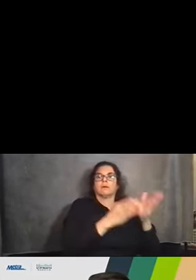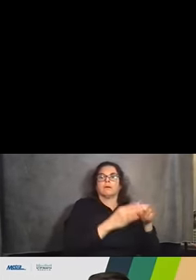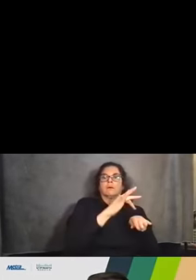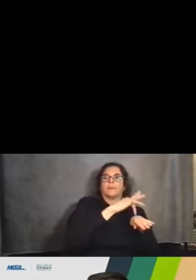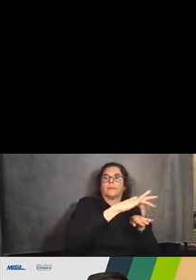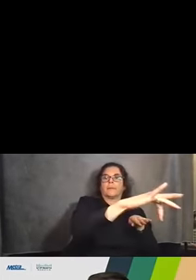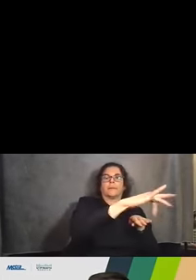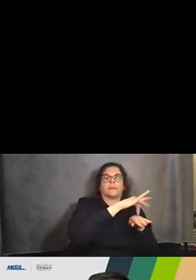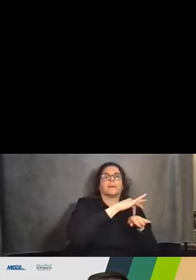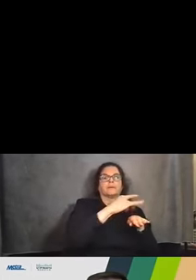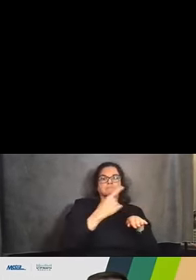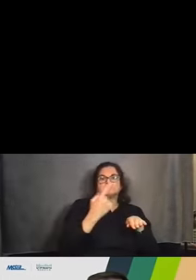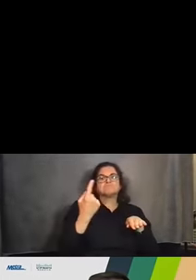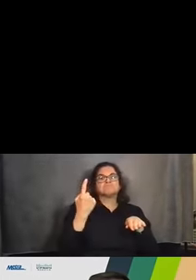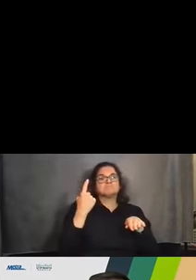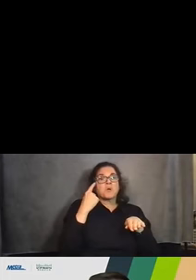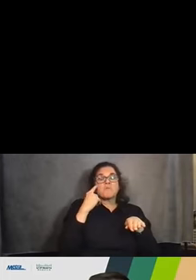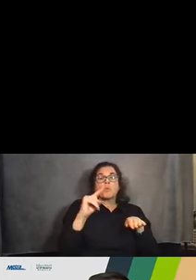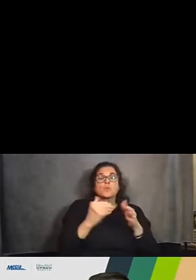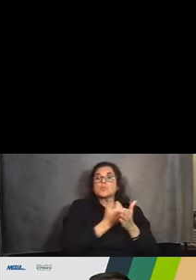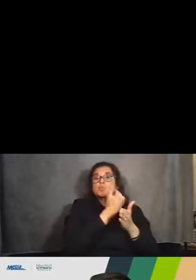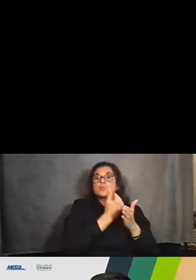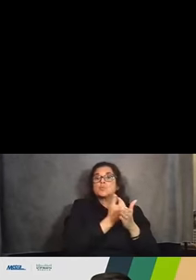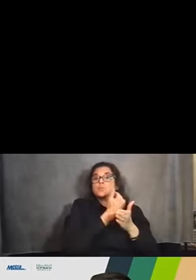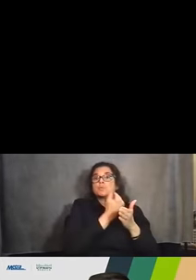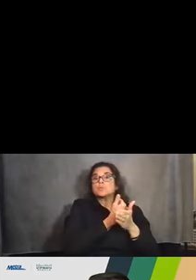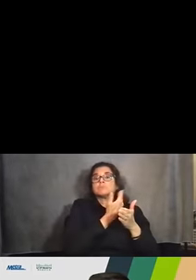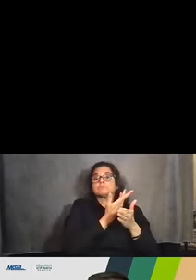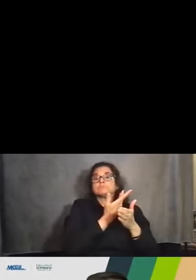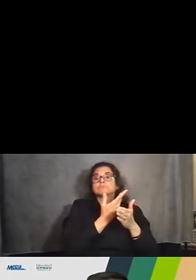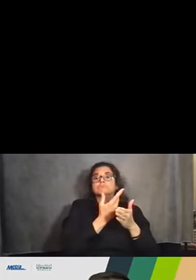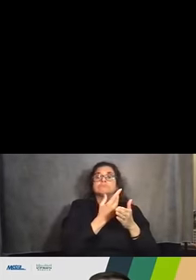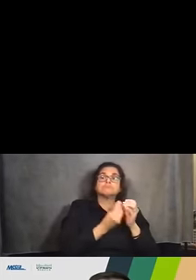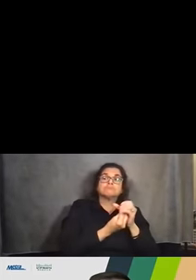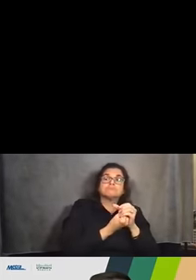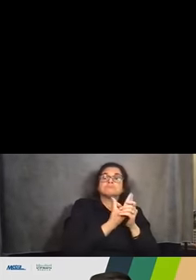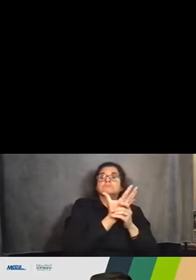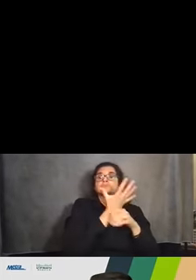for new new landscaping or vegetation to be added.